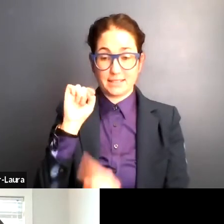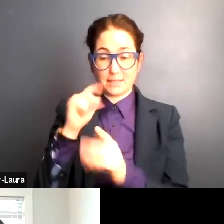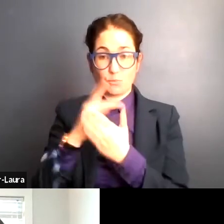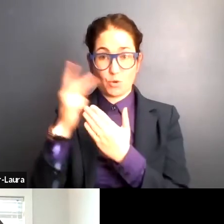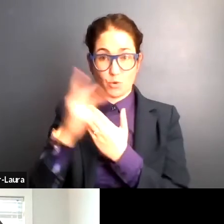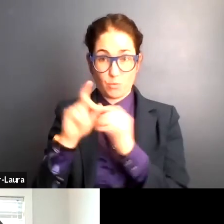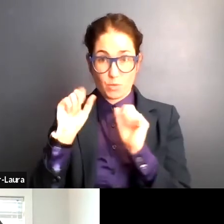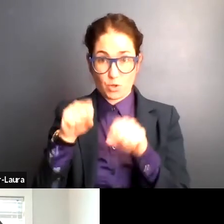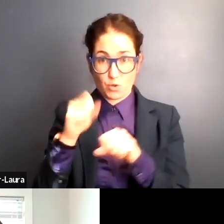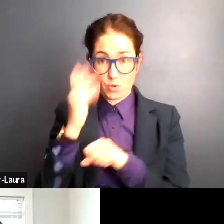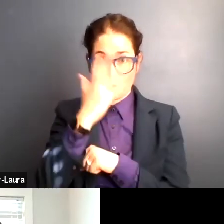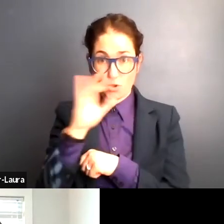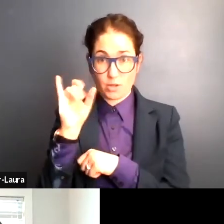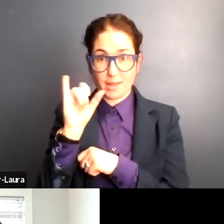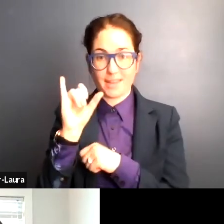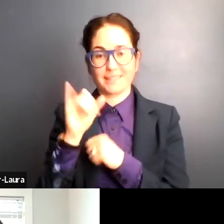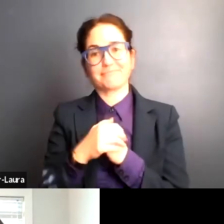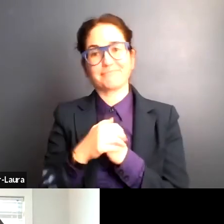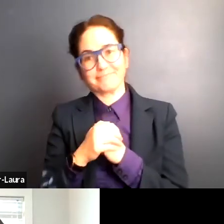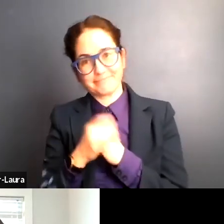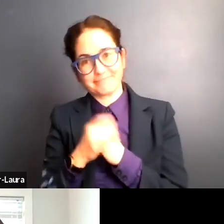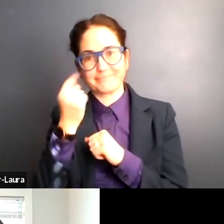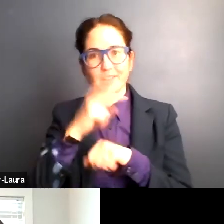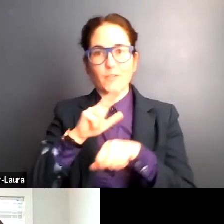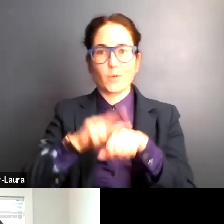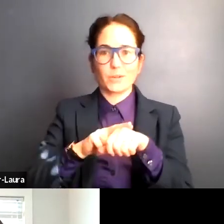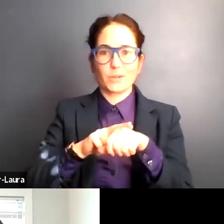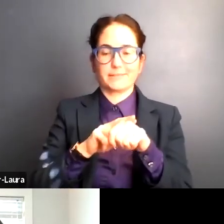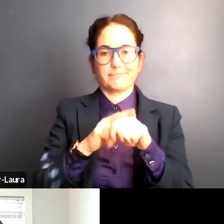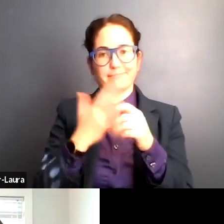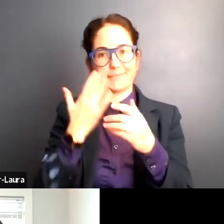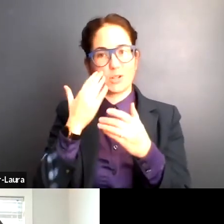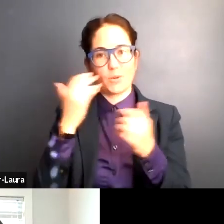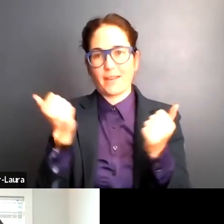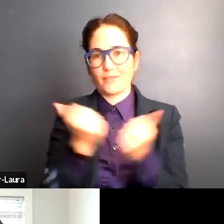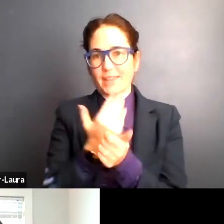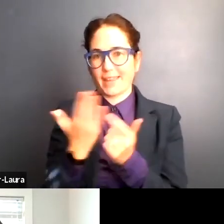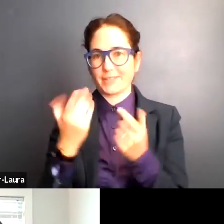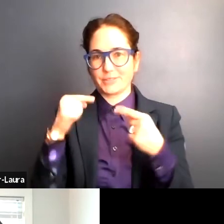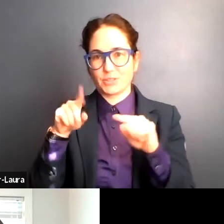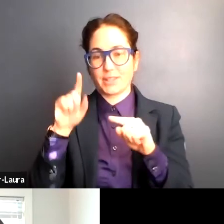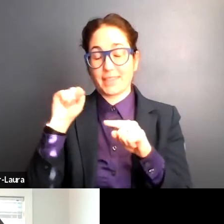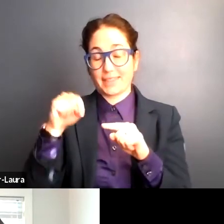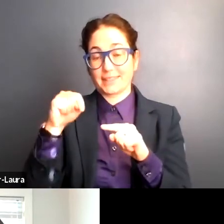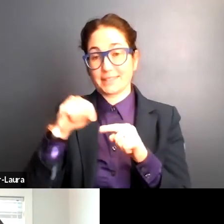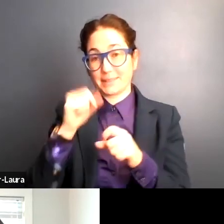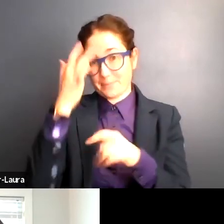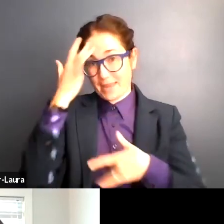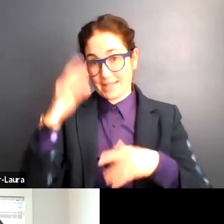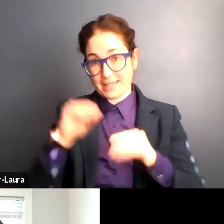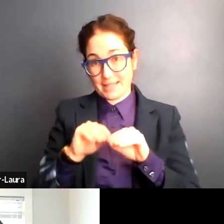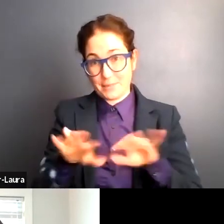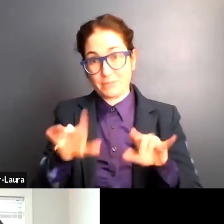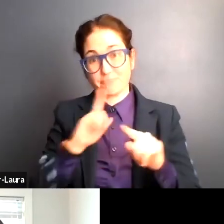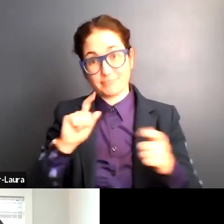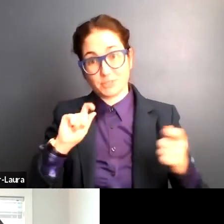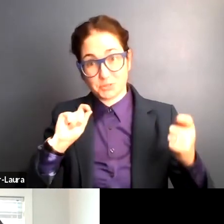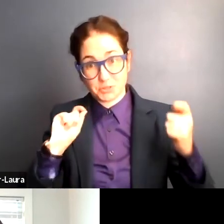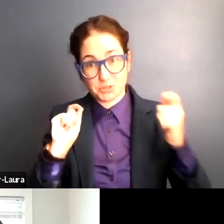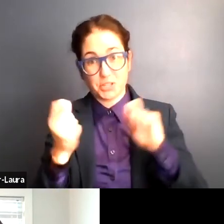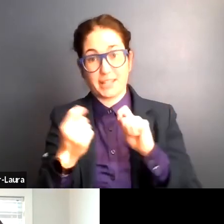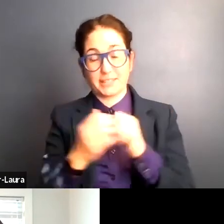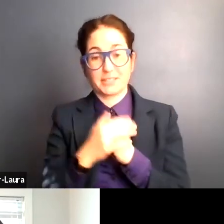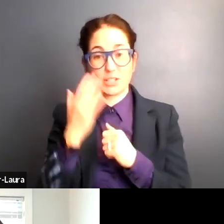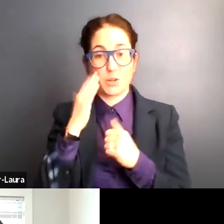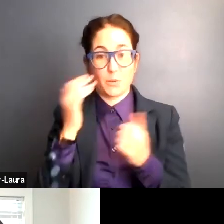would look like, of course, uh, like everything else in the pandemic, it, it drastically changed from what, um, I had